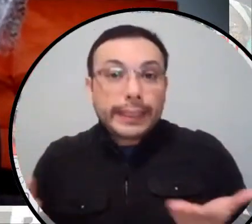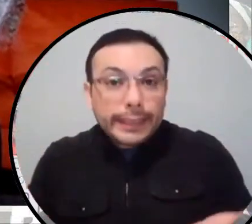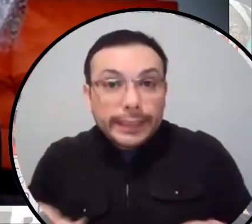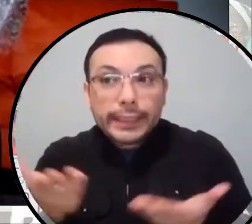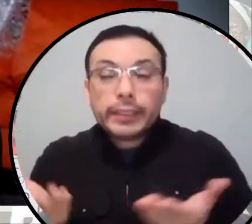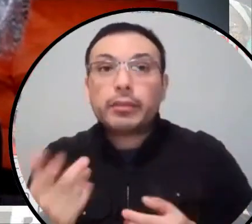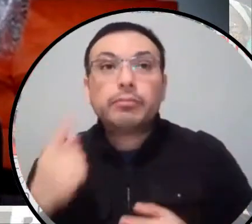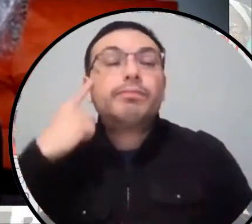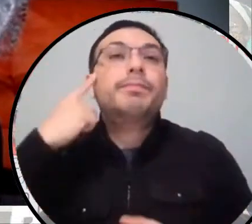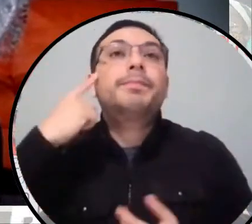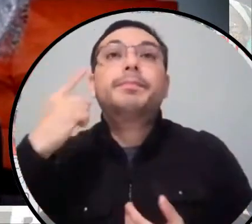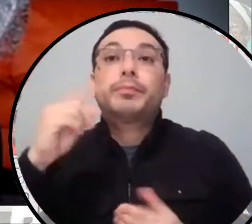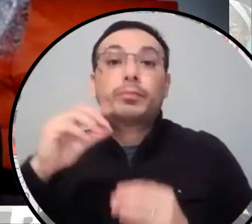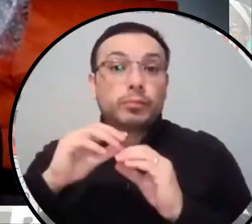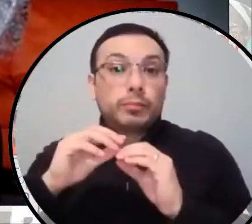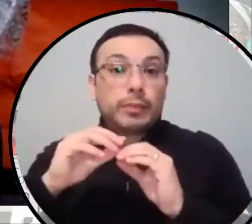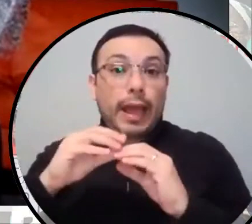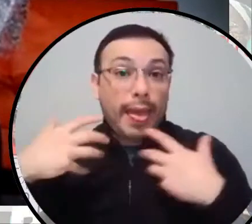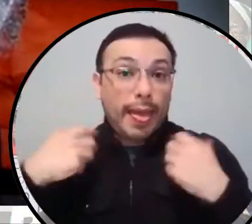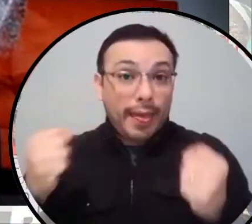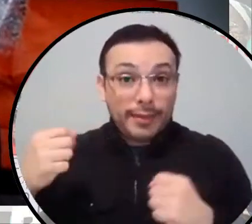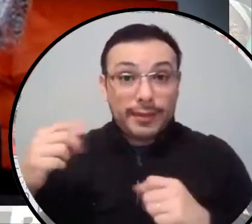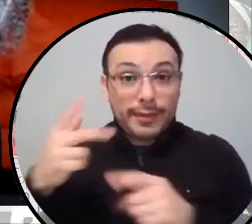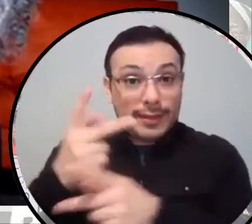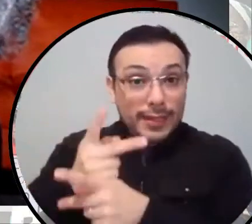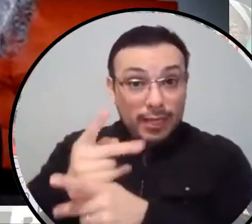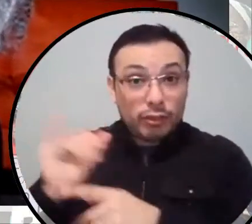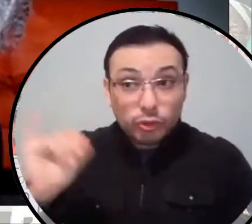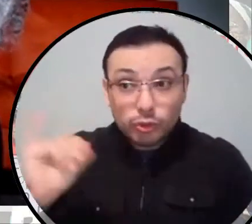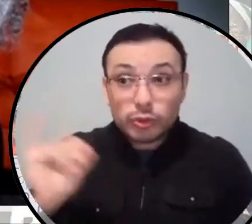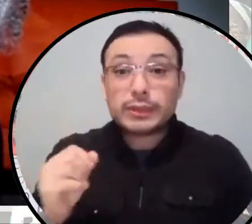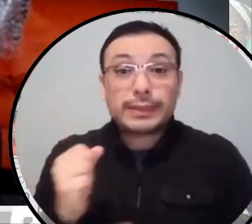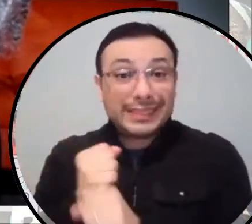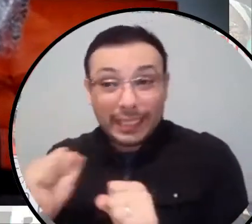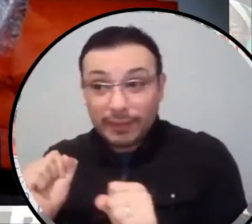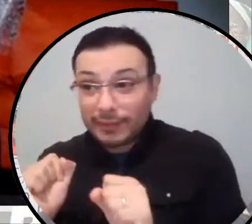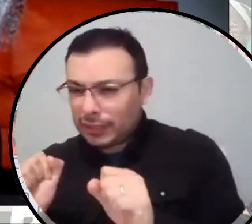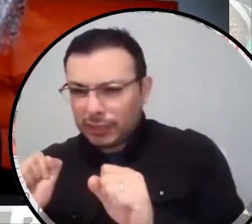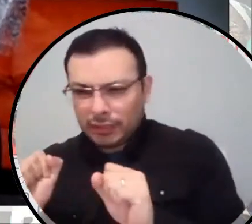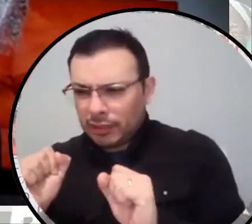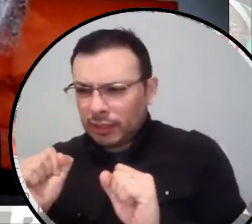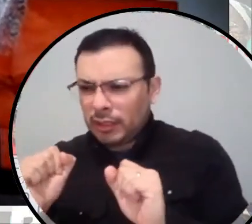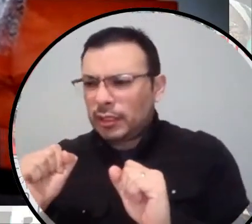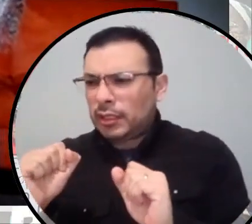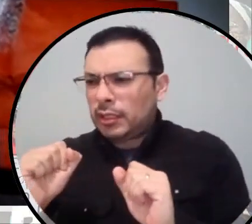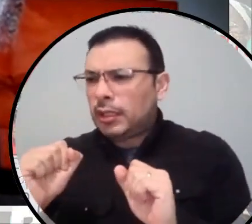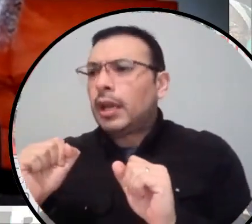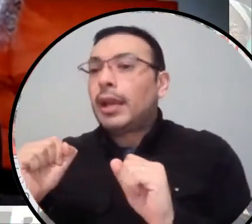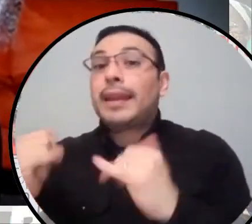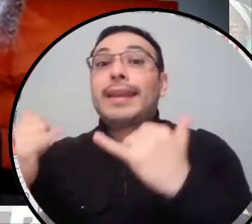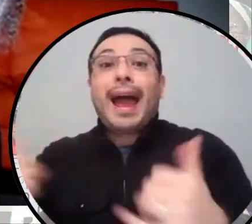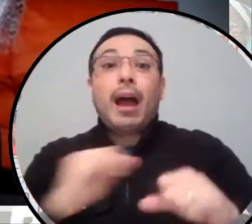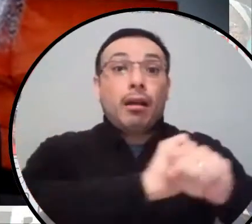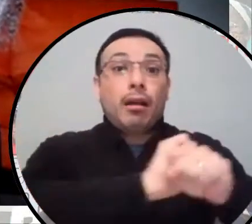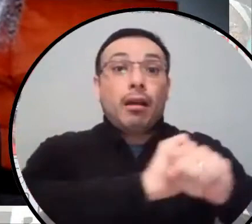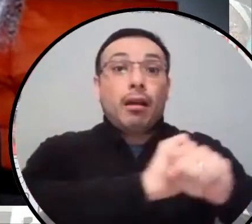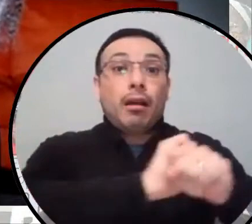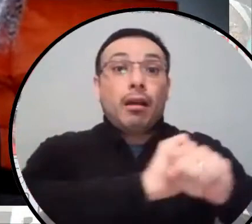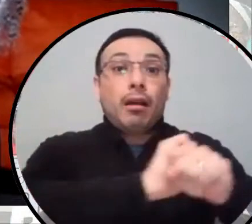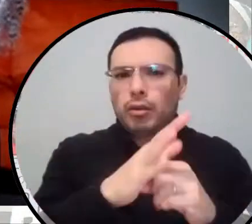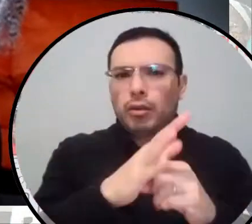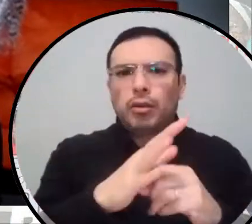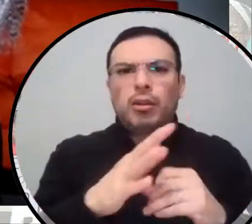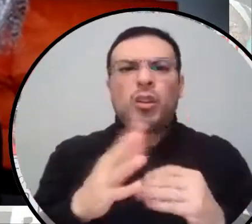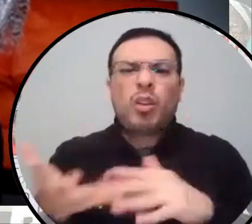and safety, those things have become exacerbated during the pandemic in such a way that I think, as we were